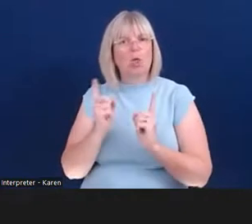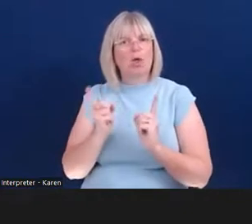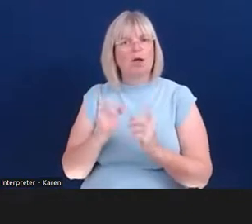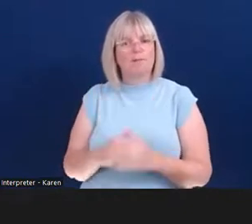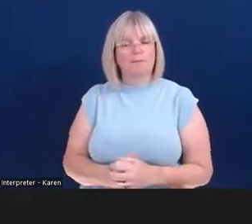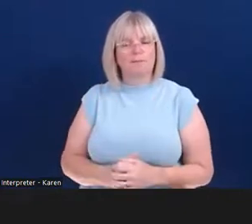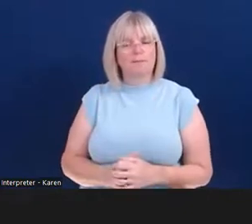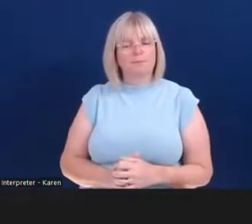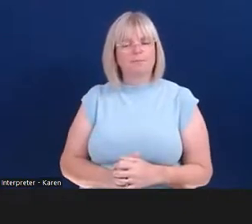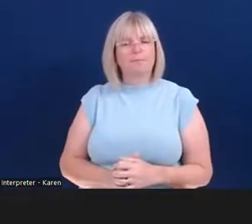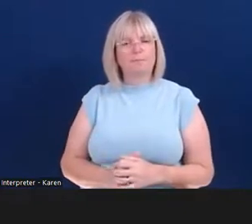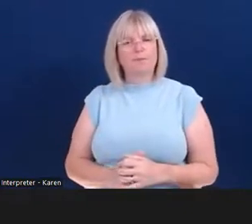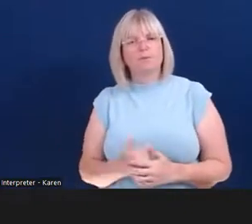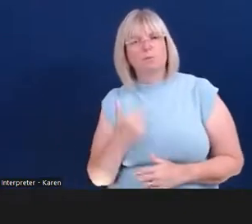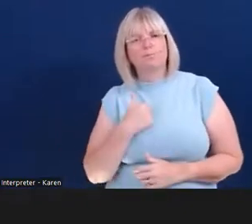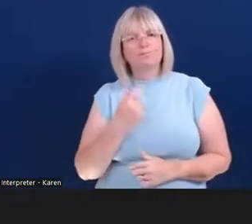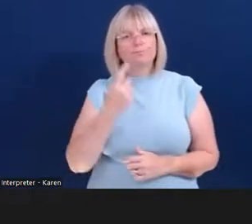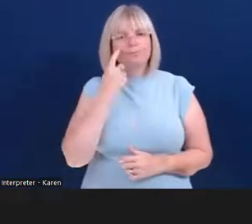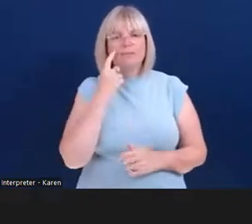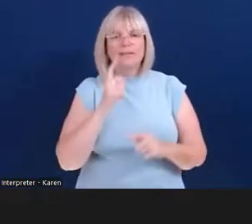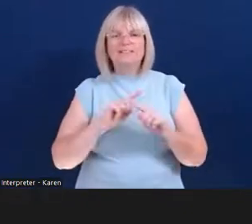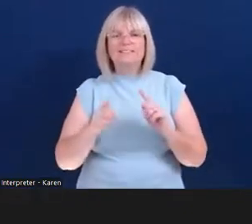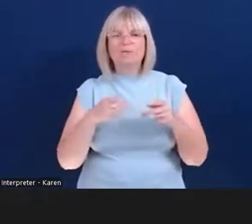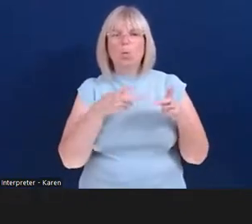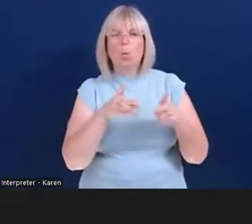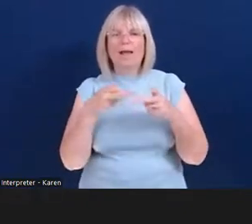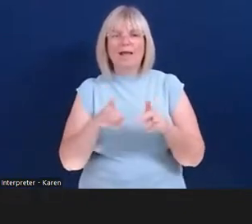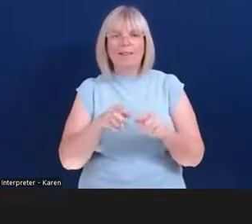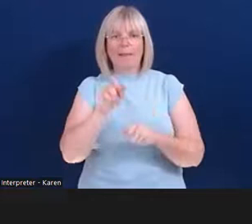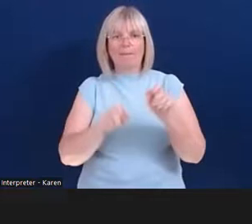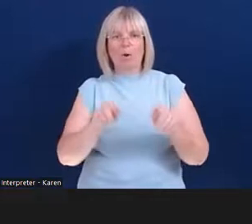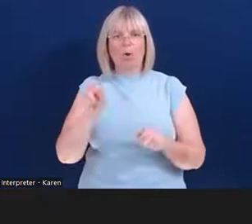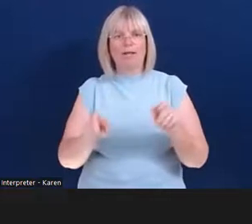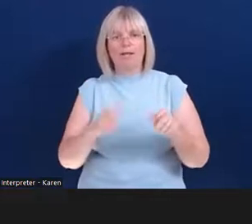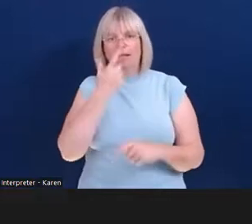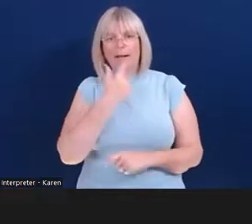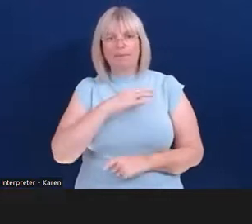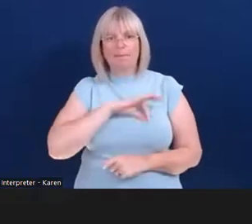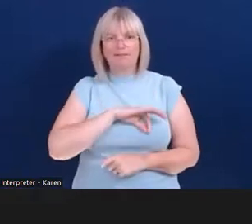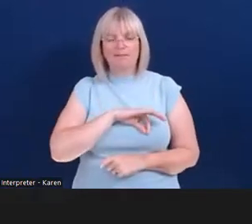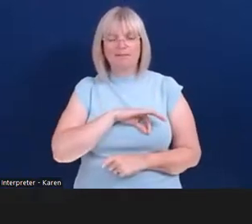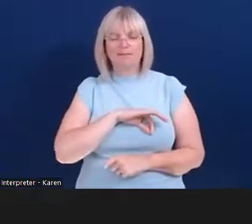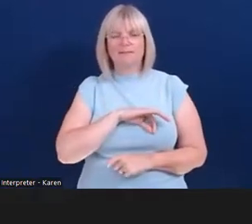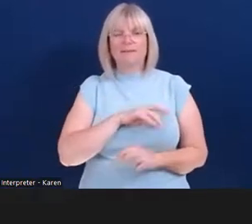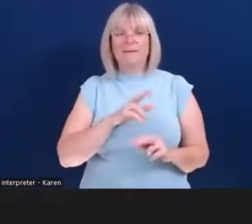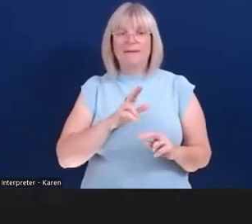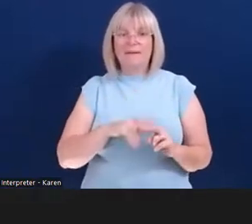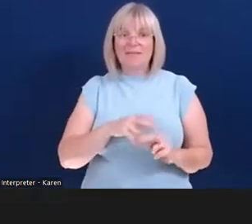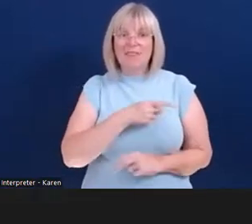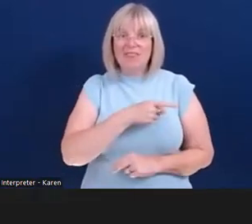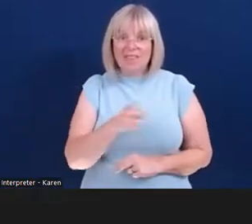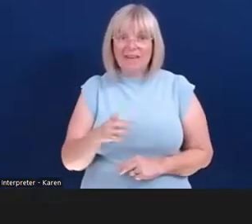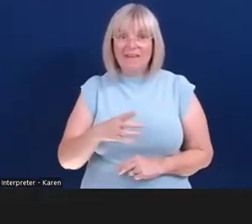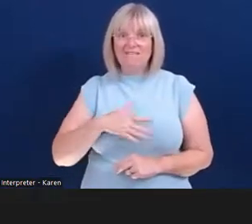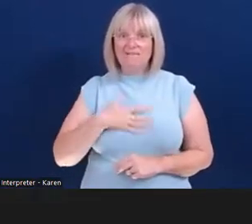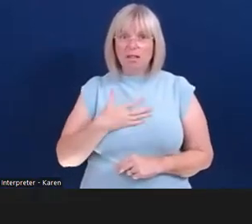ways and how the employees within your workplace can benefit. If you enable them to feel comfortable within the workplace and